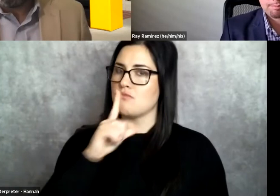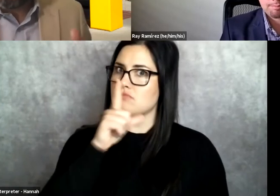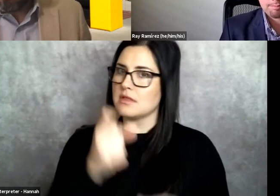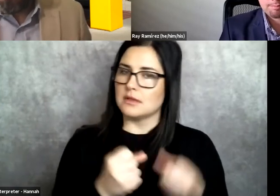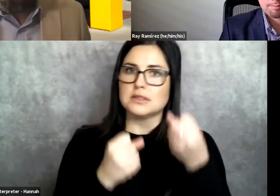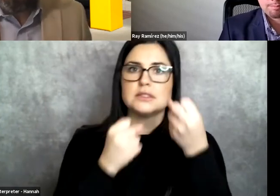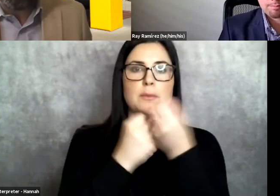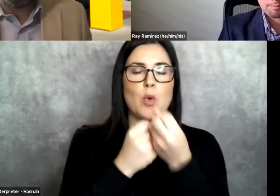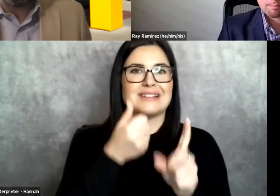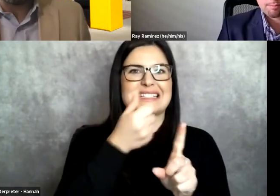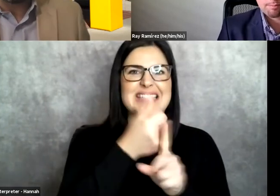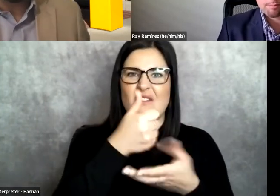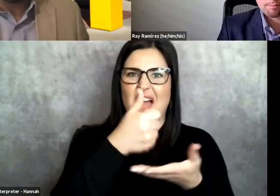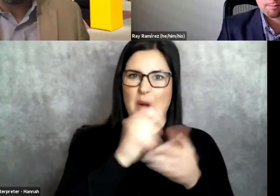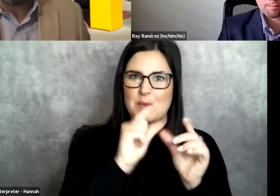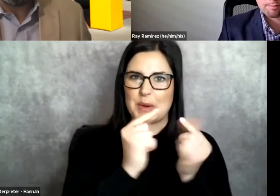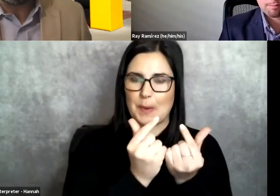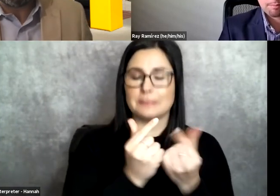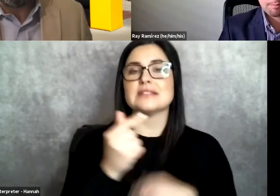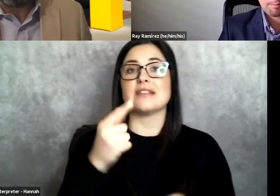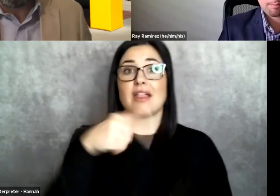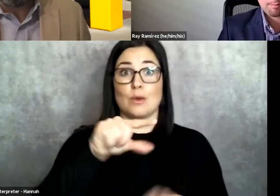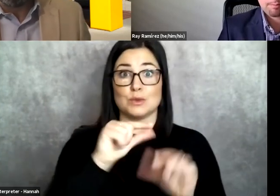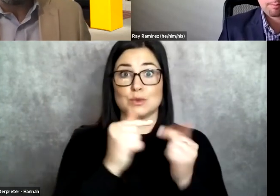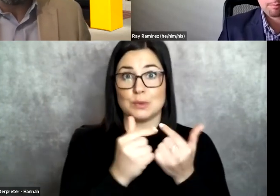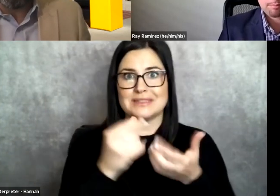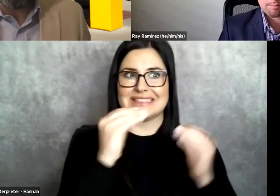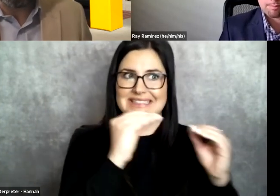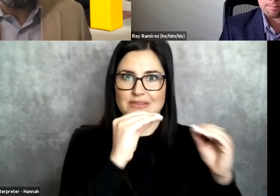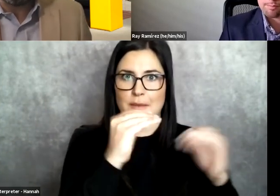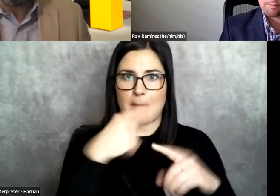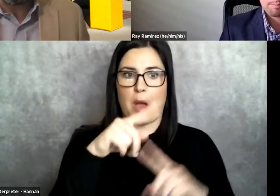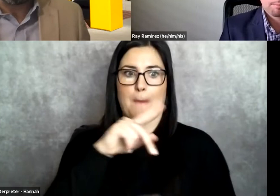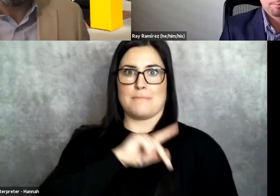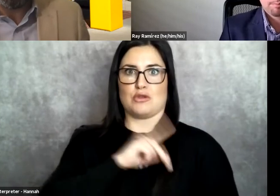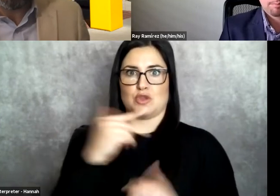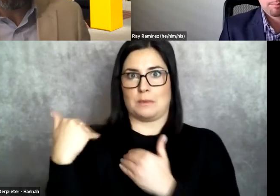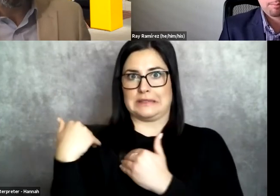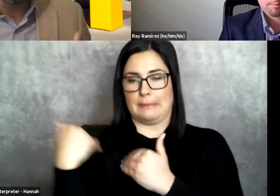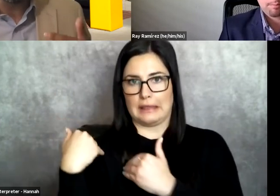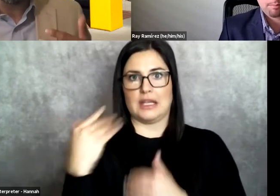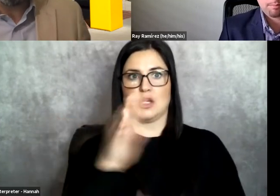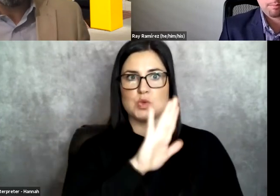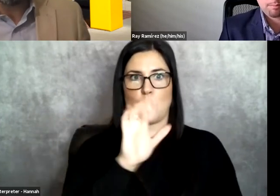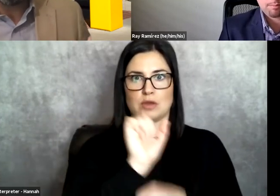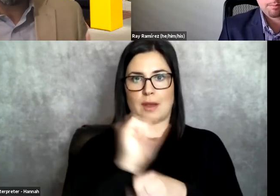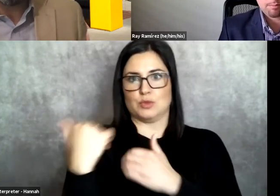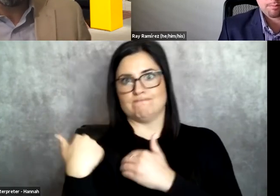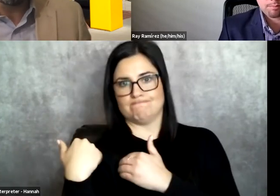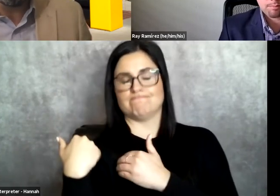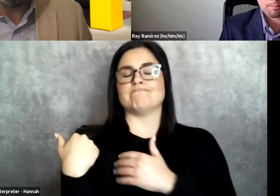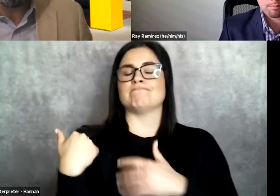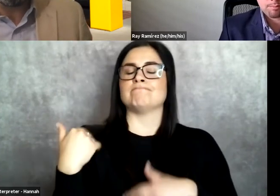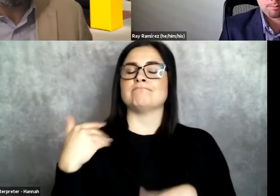the self-help groups, the groups that teach you about insight, about personal responsibility and accountability. Even though we